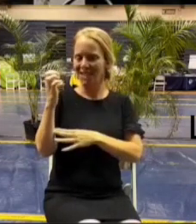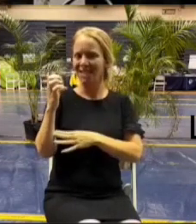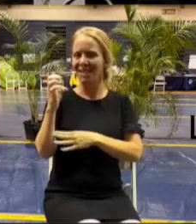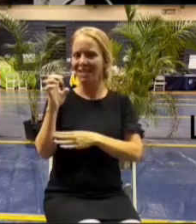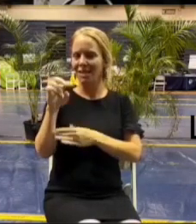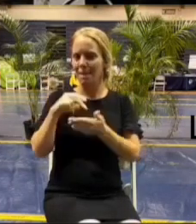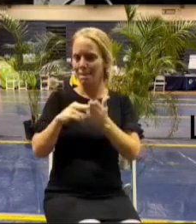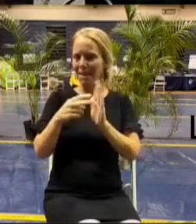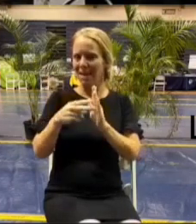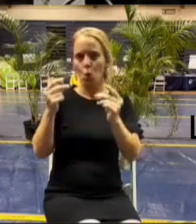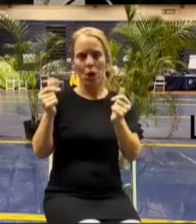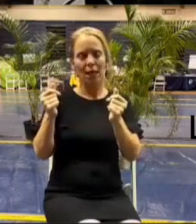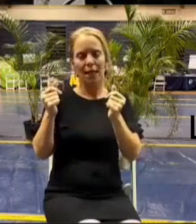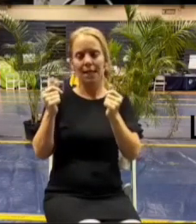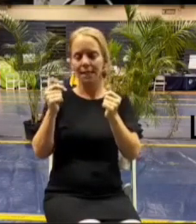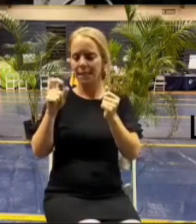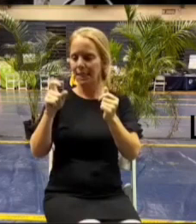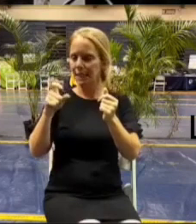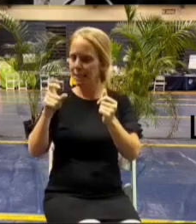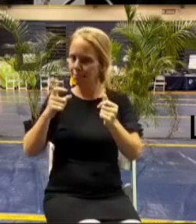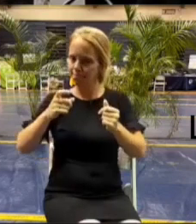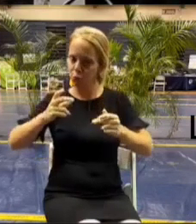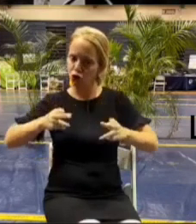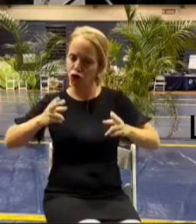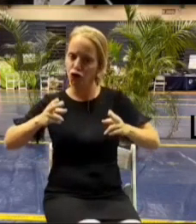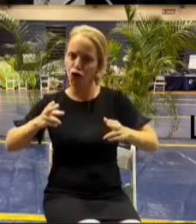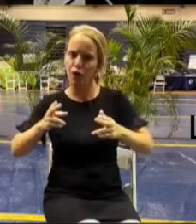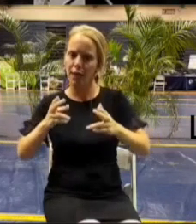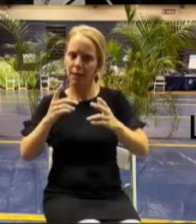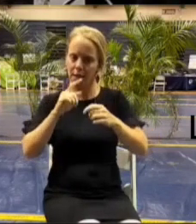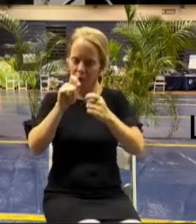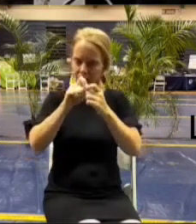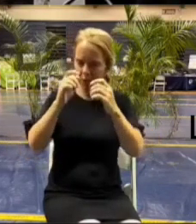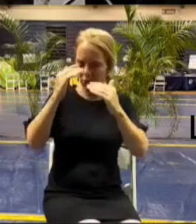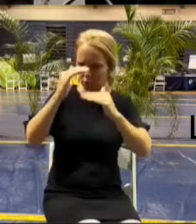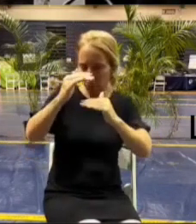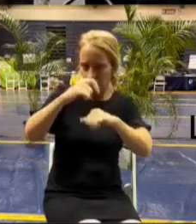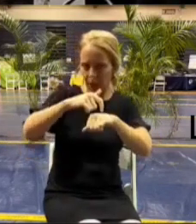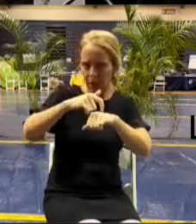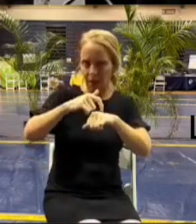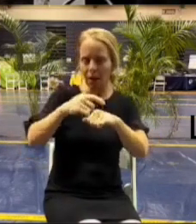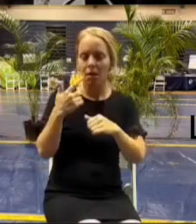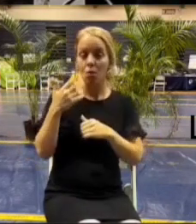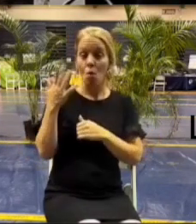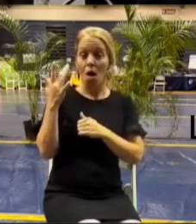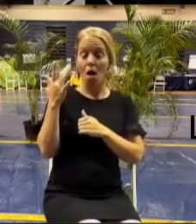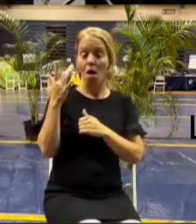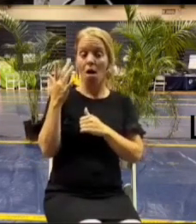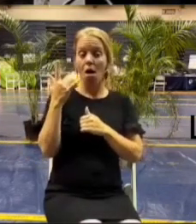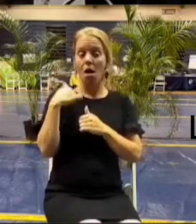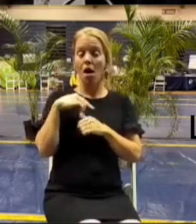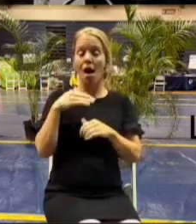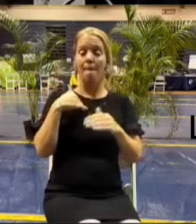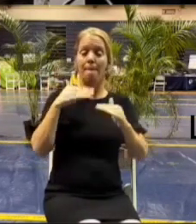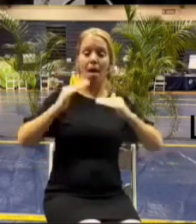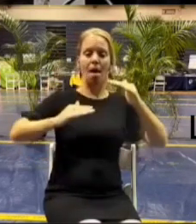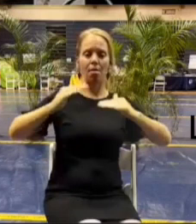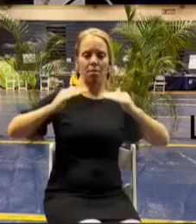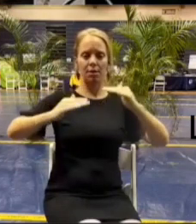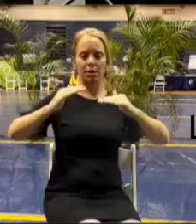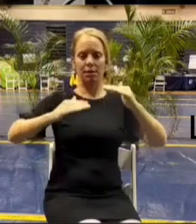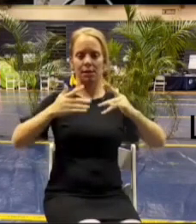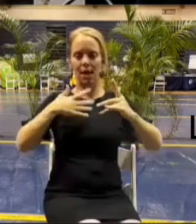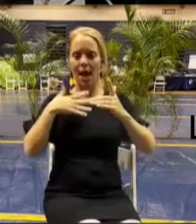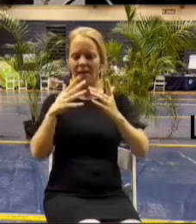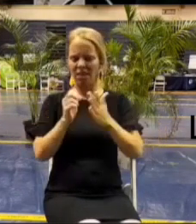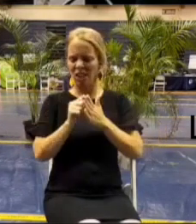you do that quickly right in a in a measured amount of time because we're also balancing the fact that we have this debris